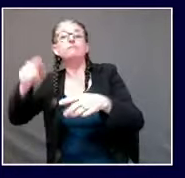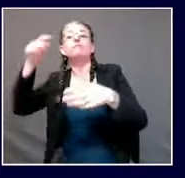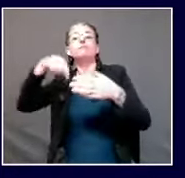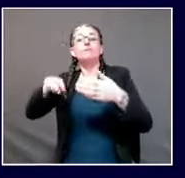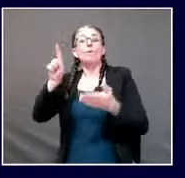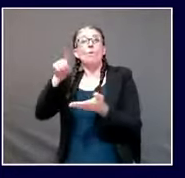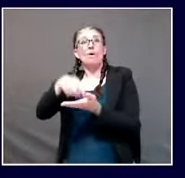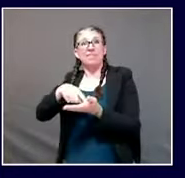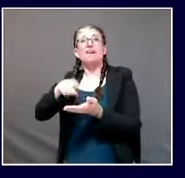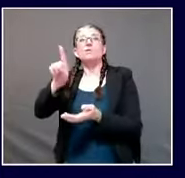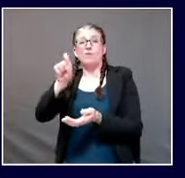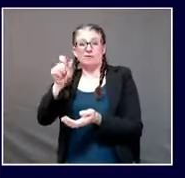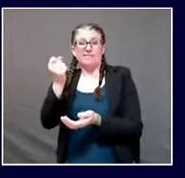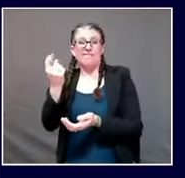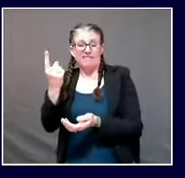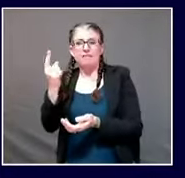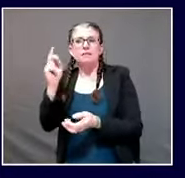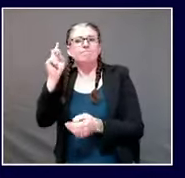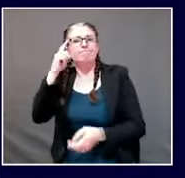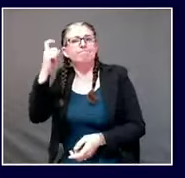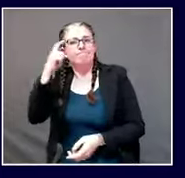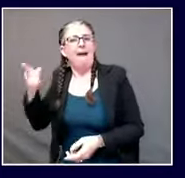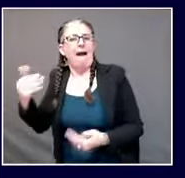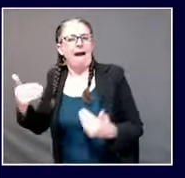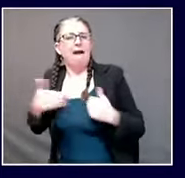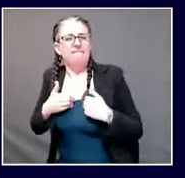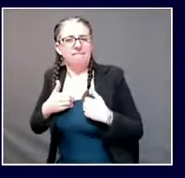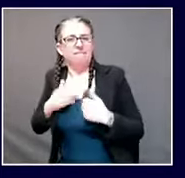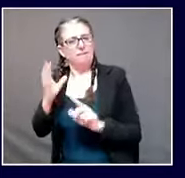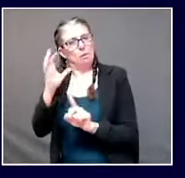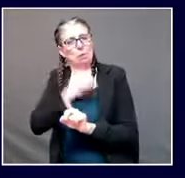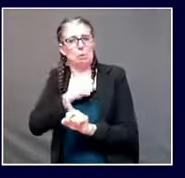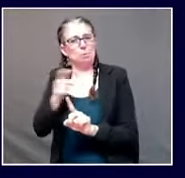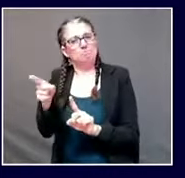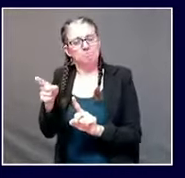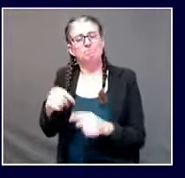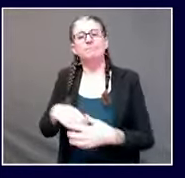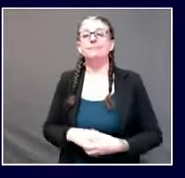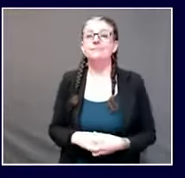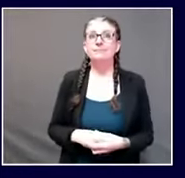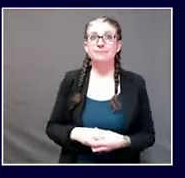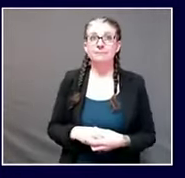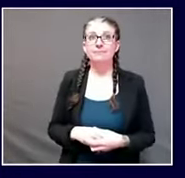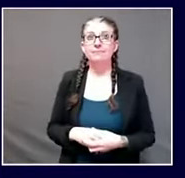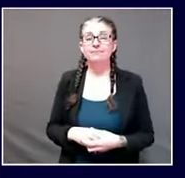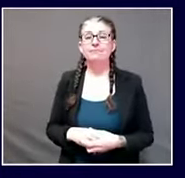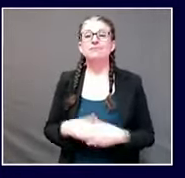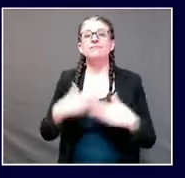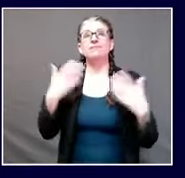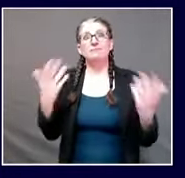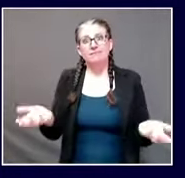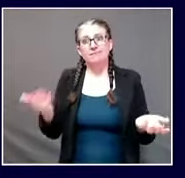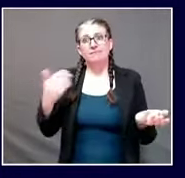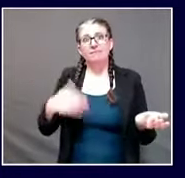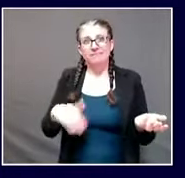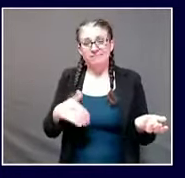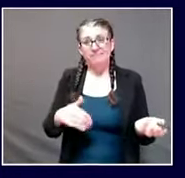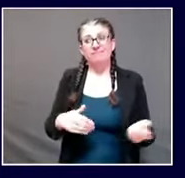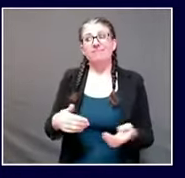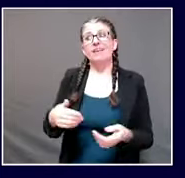cases of COVID-19. As I mentioned a moment ago, we've recorded the death of another individual, bringing the total